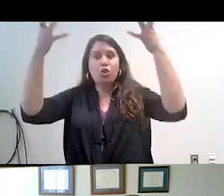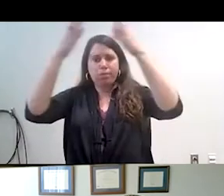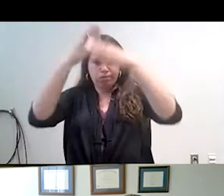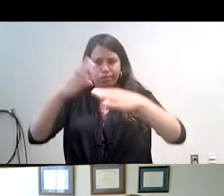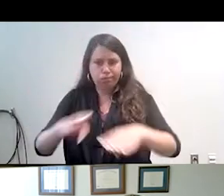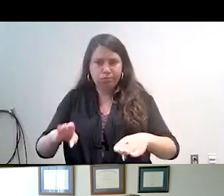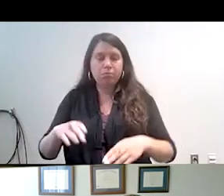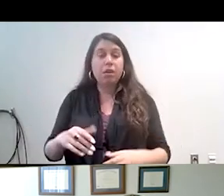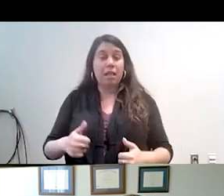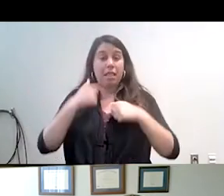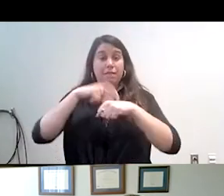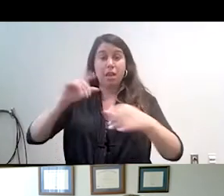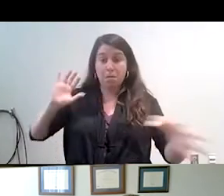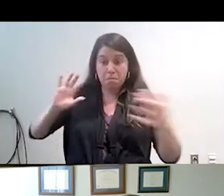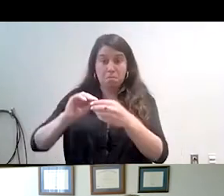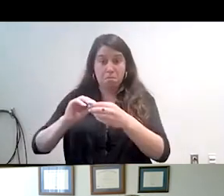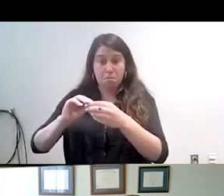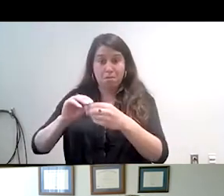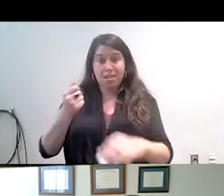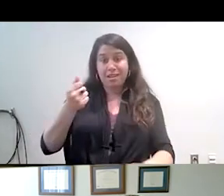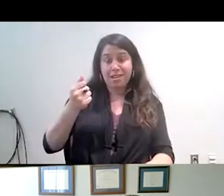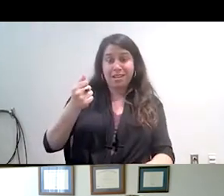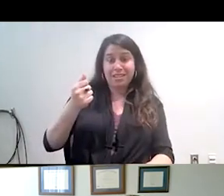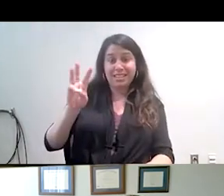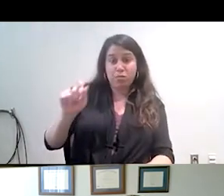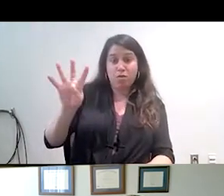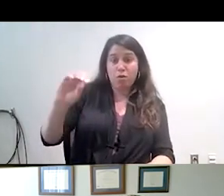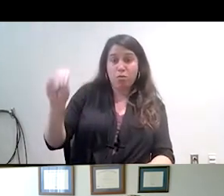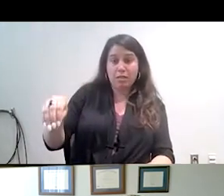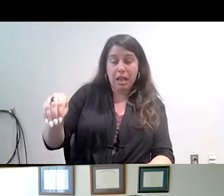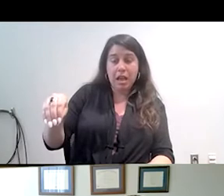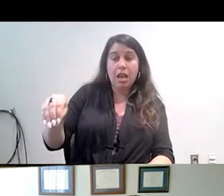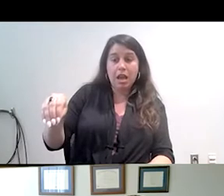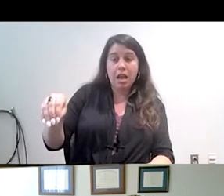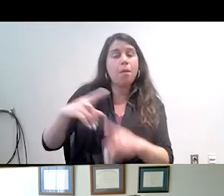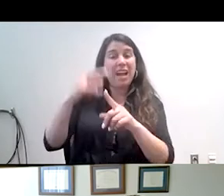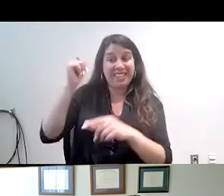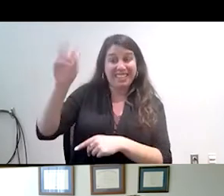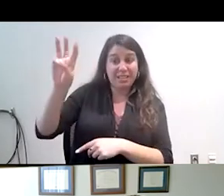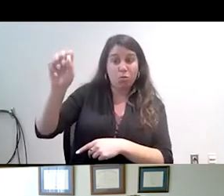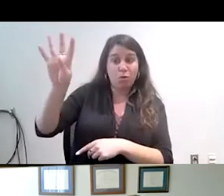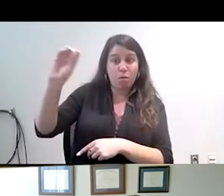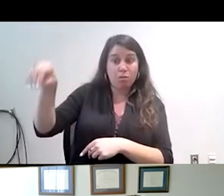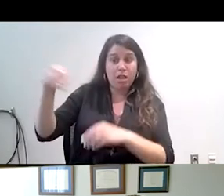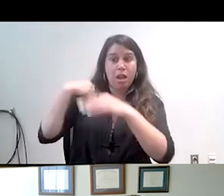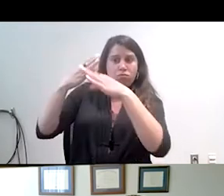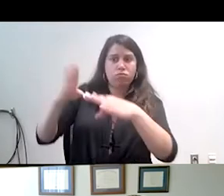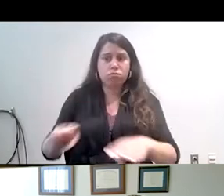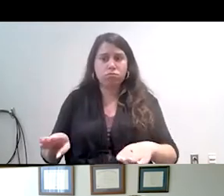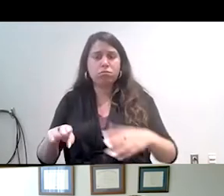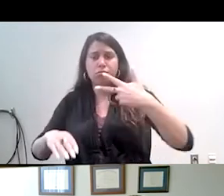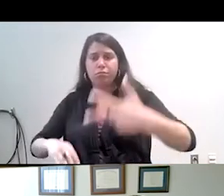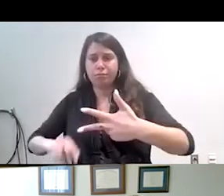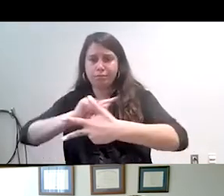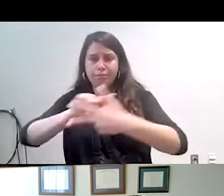prevalence of 16.4% overall, but when we break it down, what we see is there are very stark differences